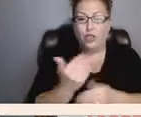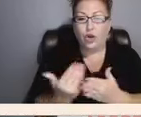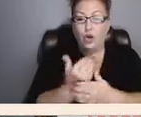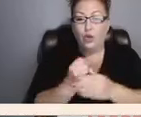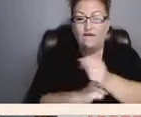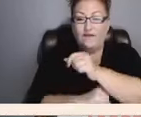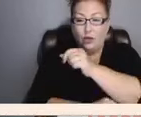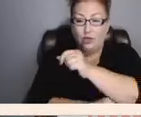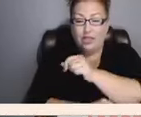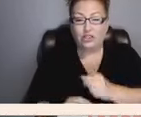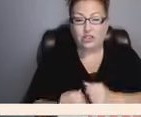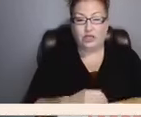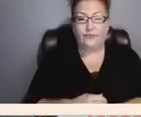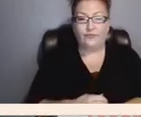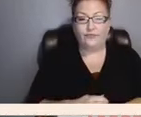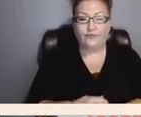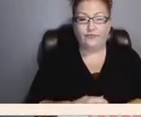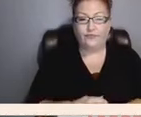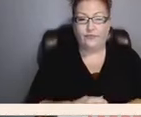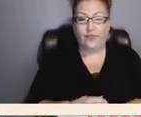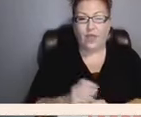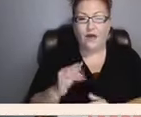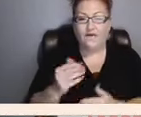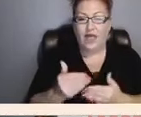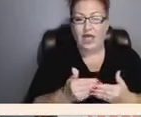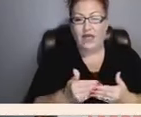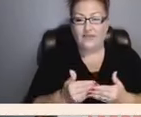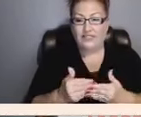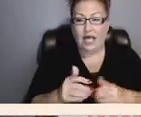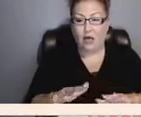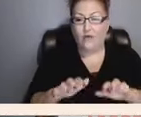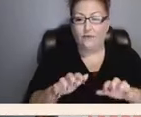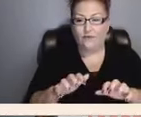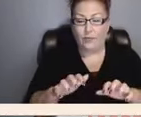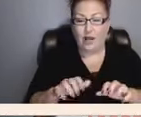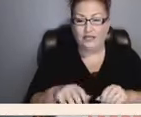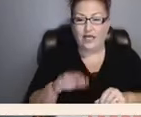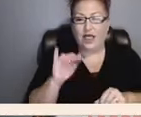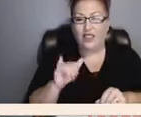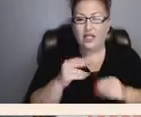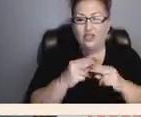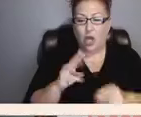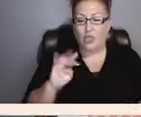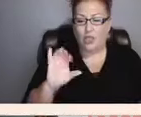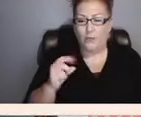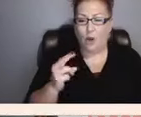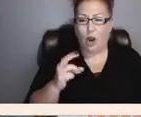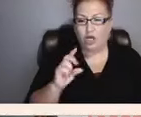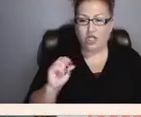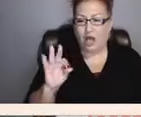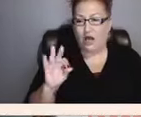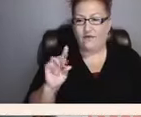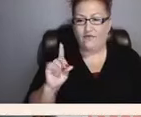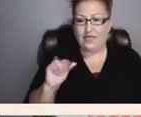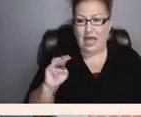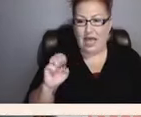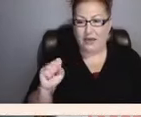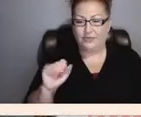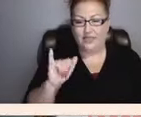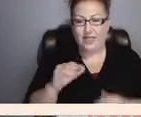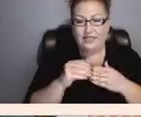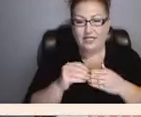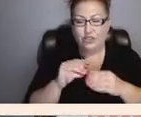infantile paralysis known as the March of Dimes, which his leadership in this organization is the one that he,